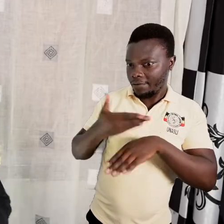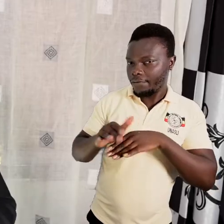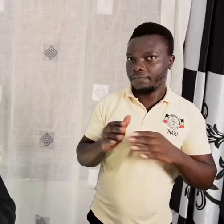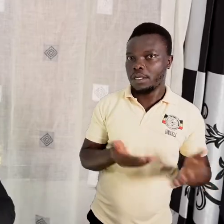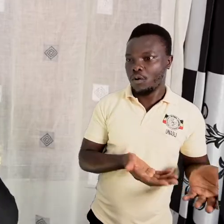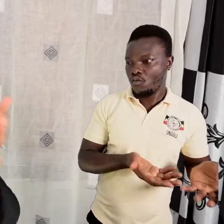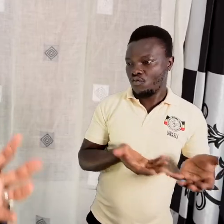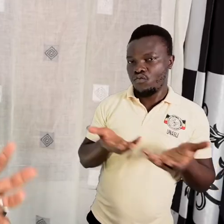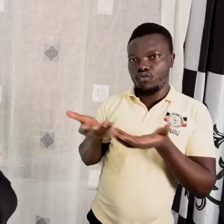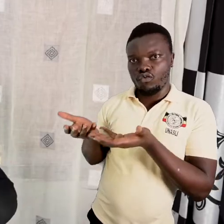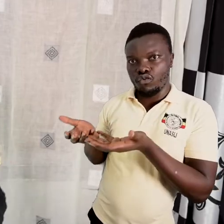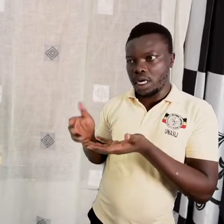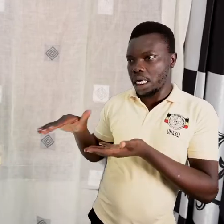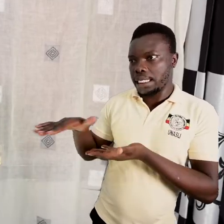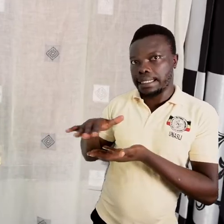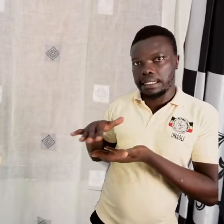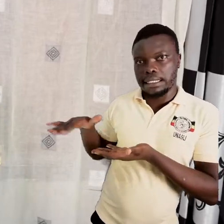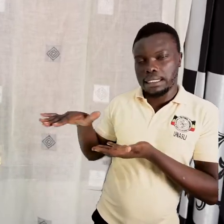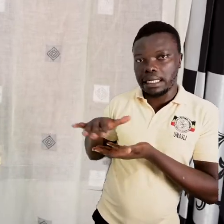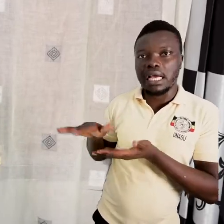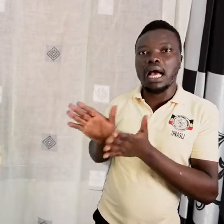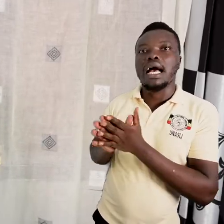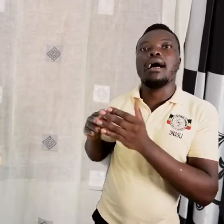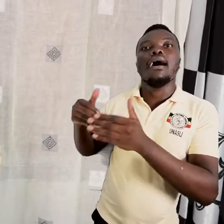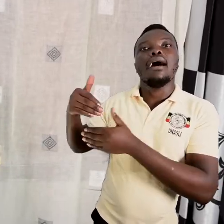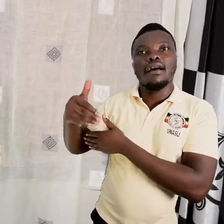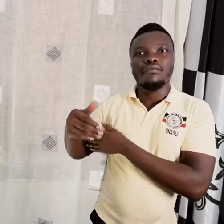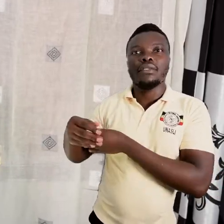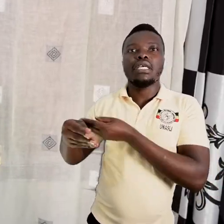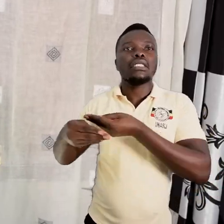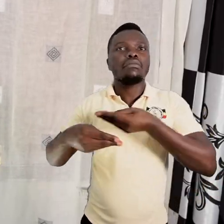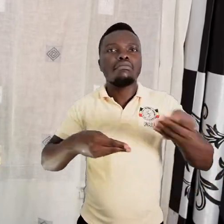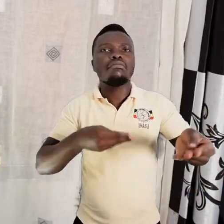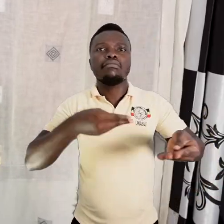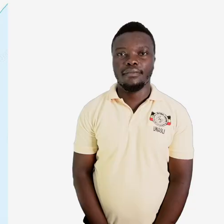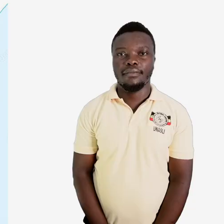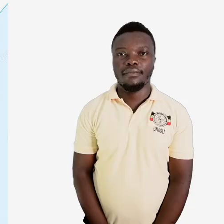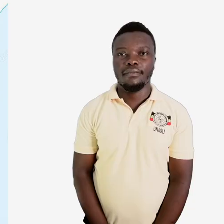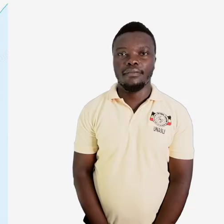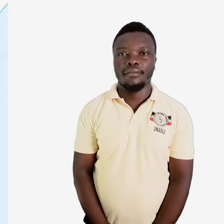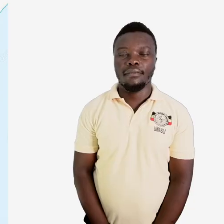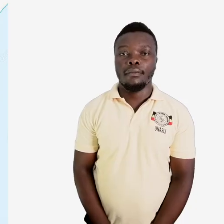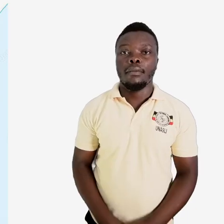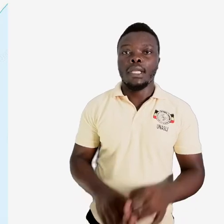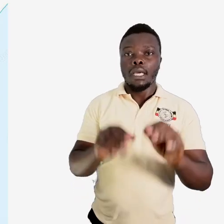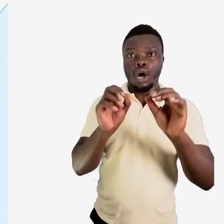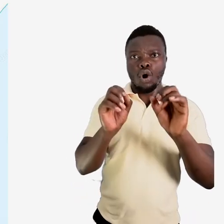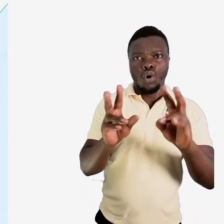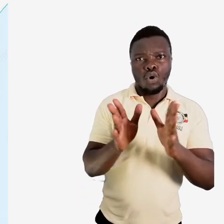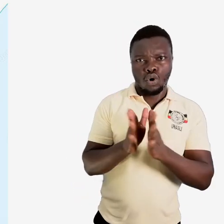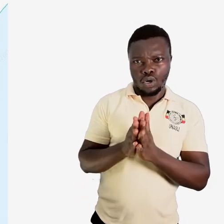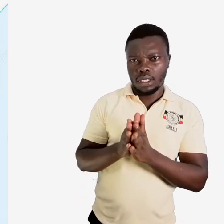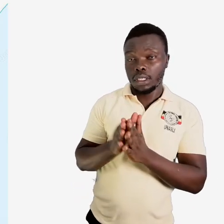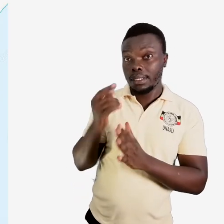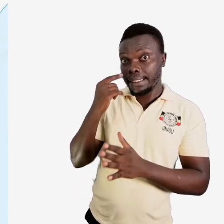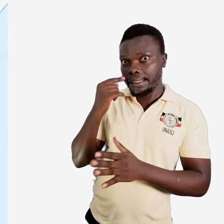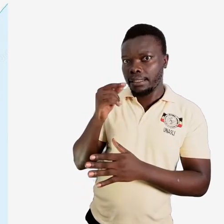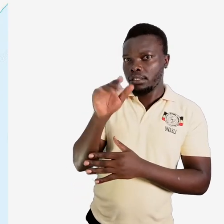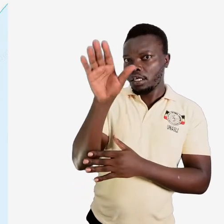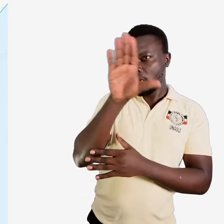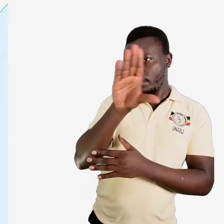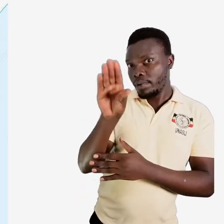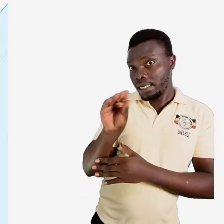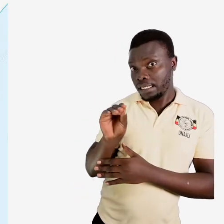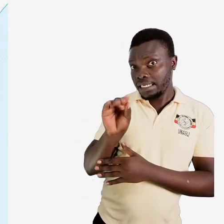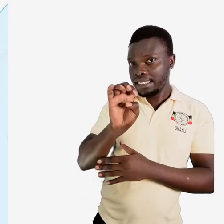and then sold out to the different marketplaces. Let us refer to the sketch map of East